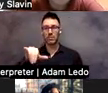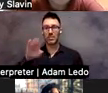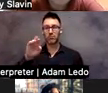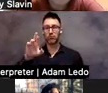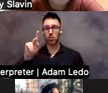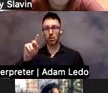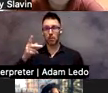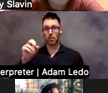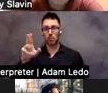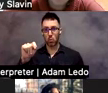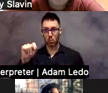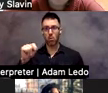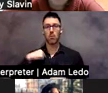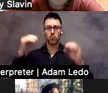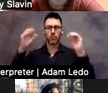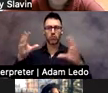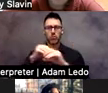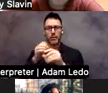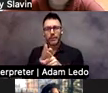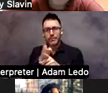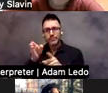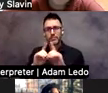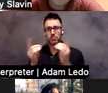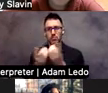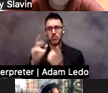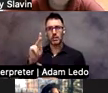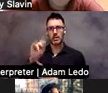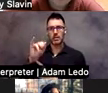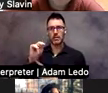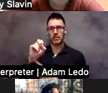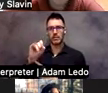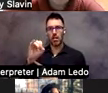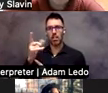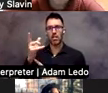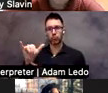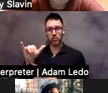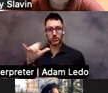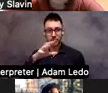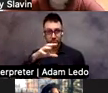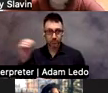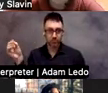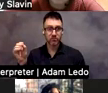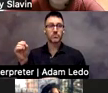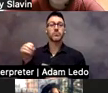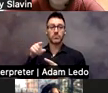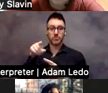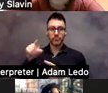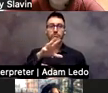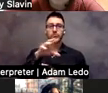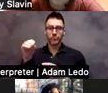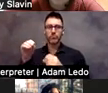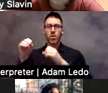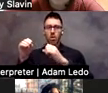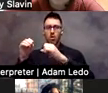Kinesiology Department. I'm also the Co-Director of the Institute on Movement Studies for Individuals with Visual Impairment. And I